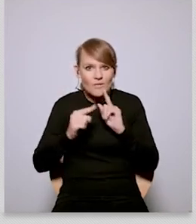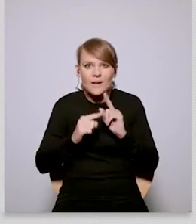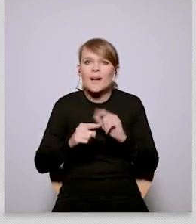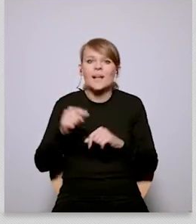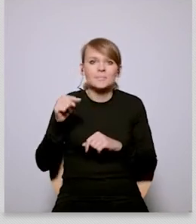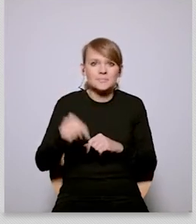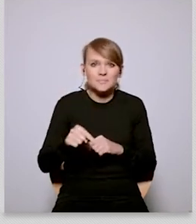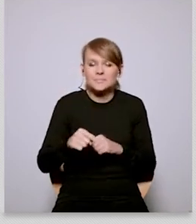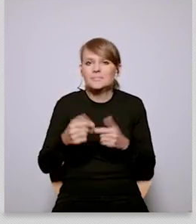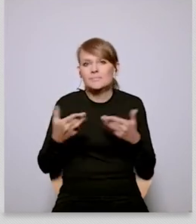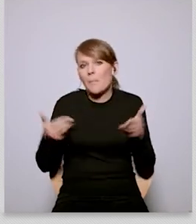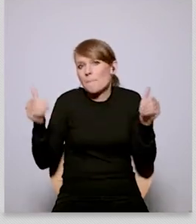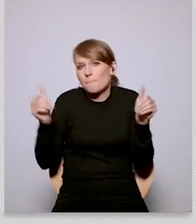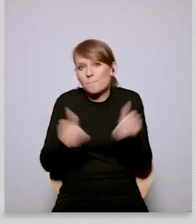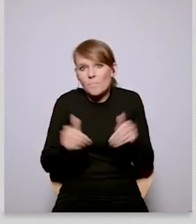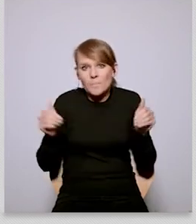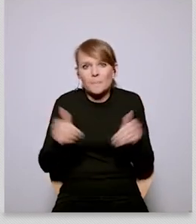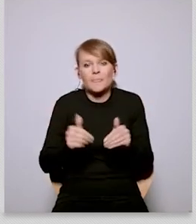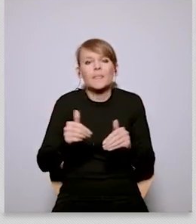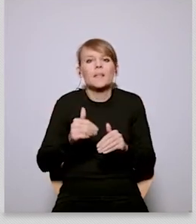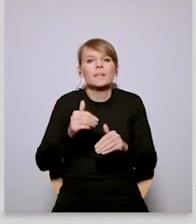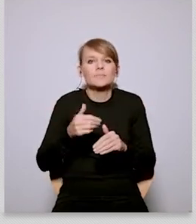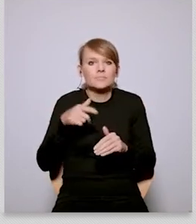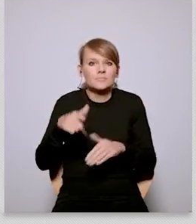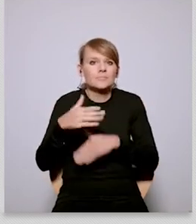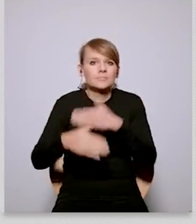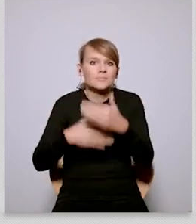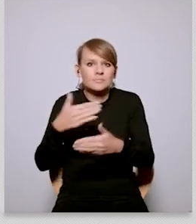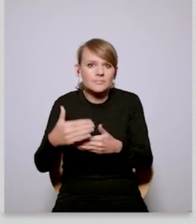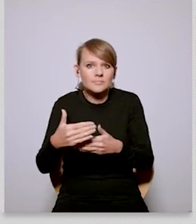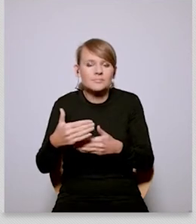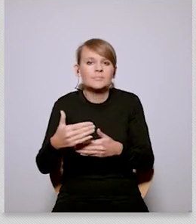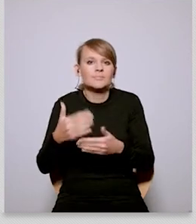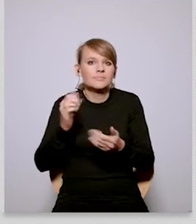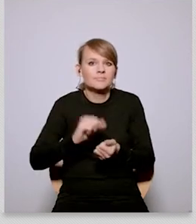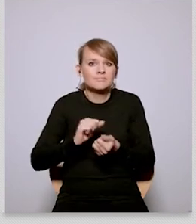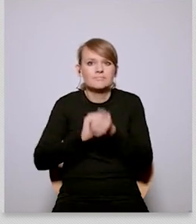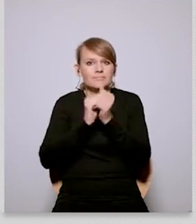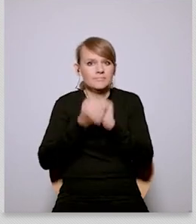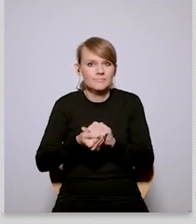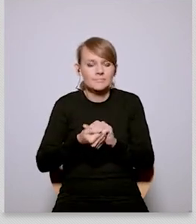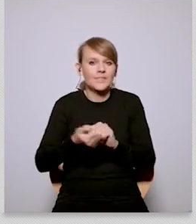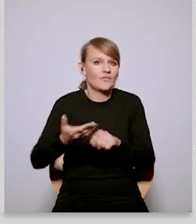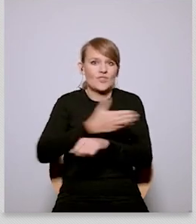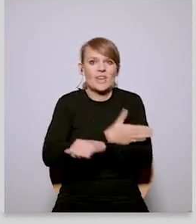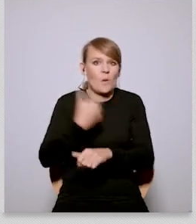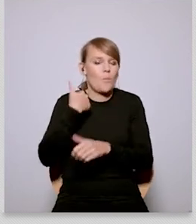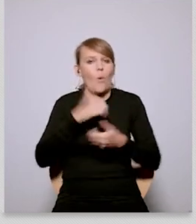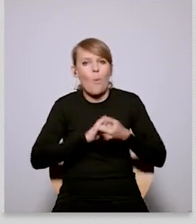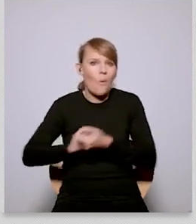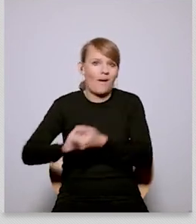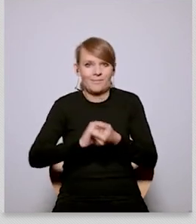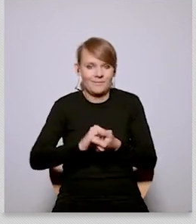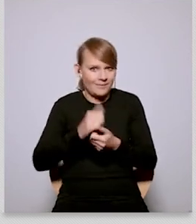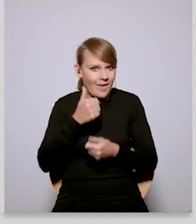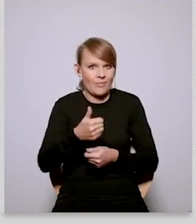break on that effect over the coming months and years we did um another uh report uh earlier this year which was kind of based on